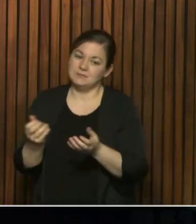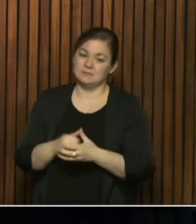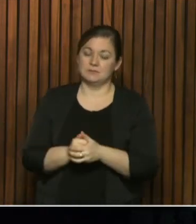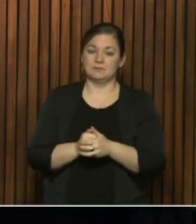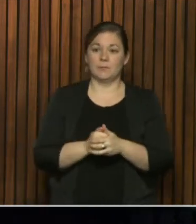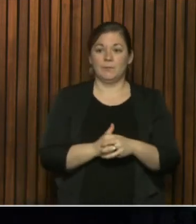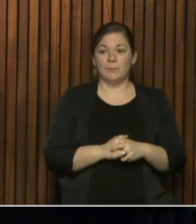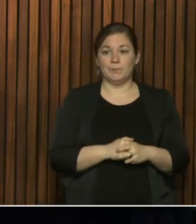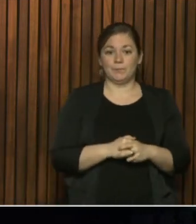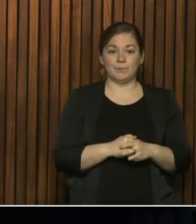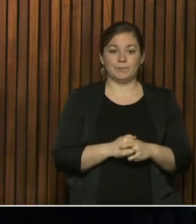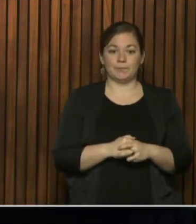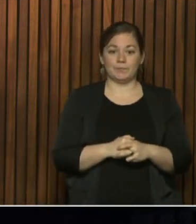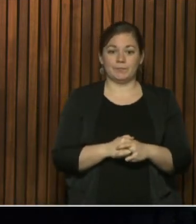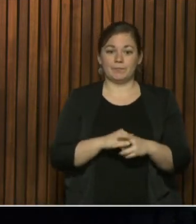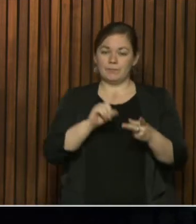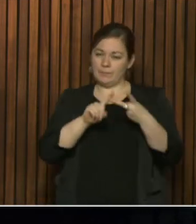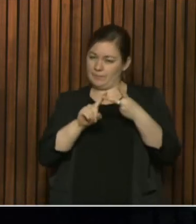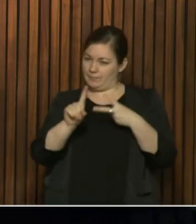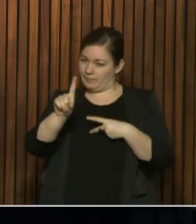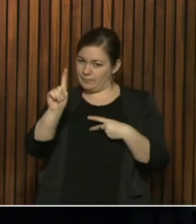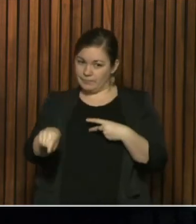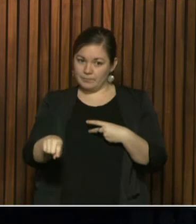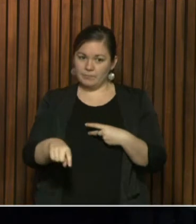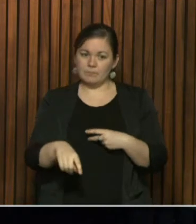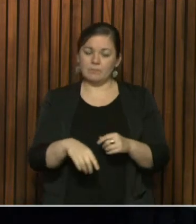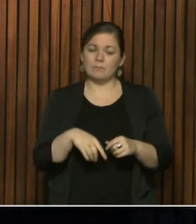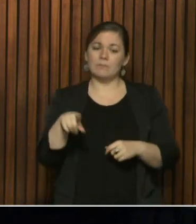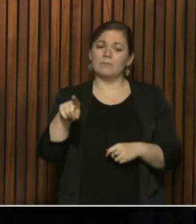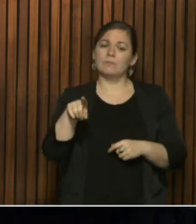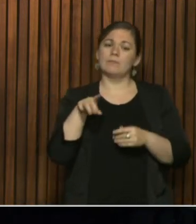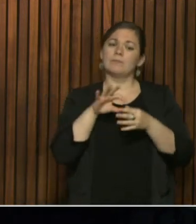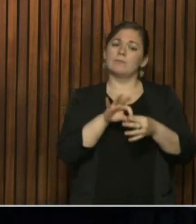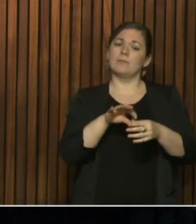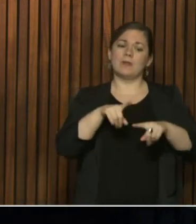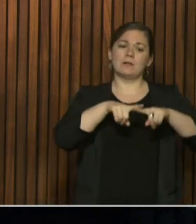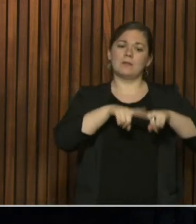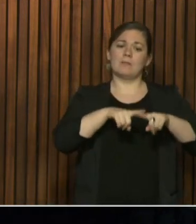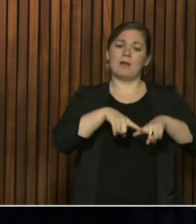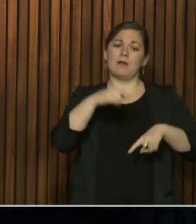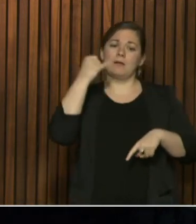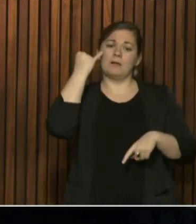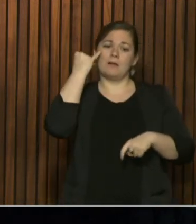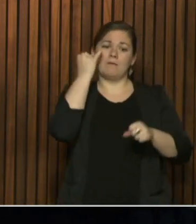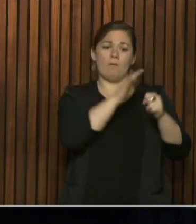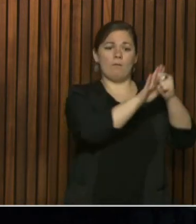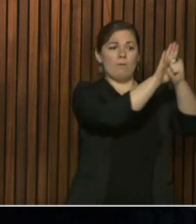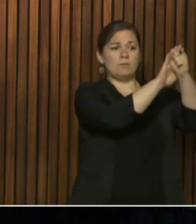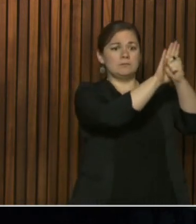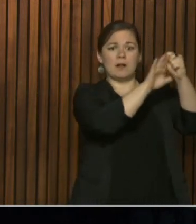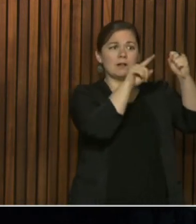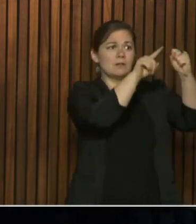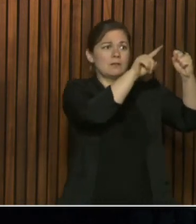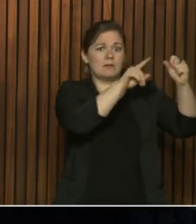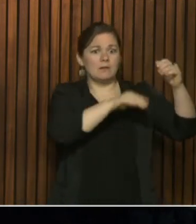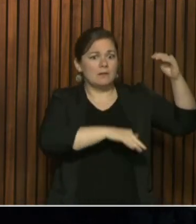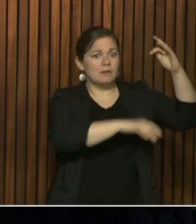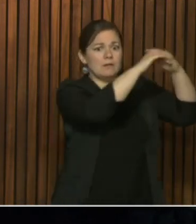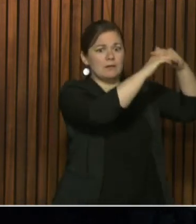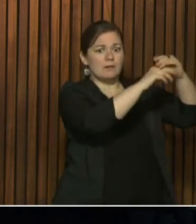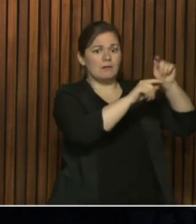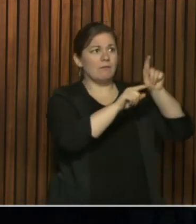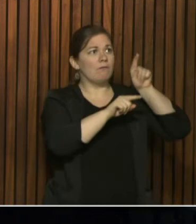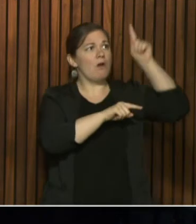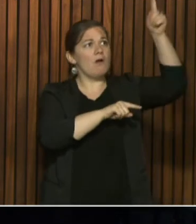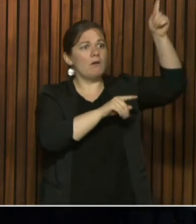So when you're talking about a shifting capacity from one region to another, because one region might be harder hit